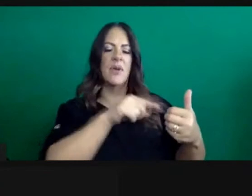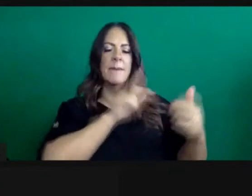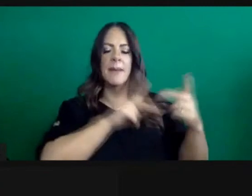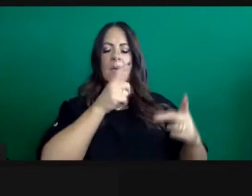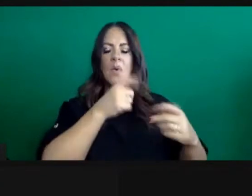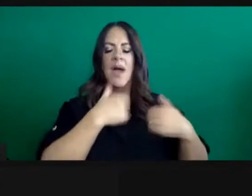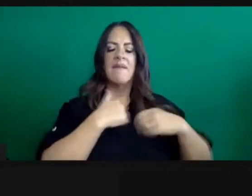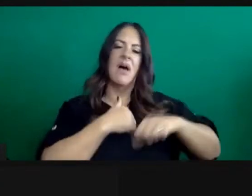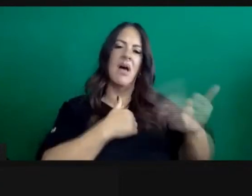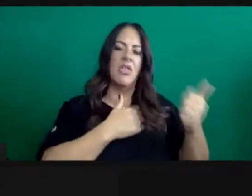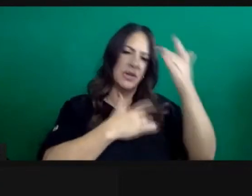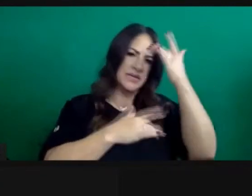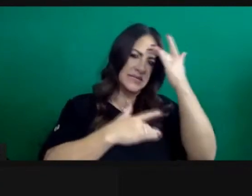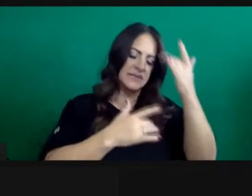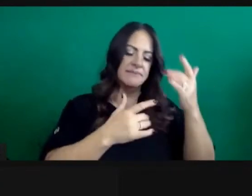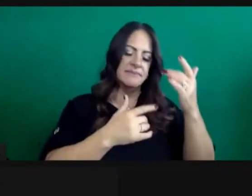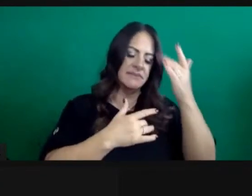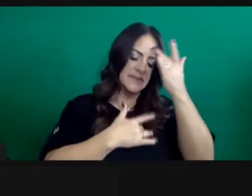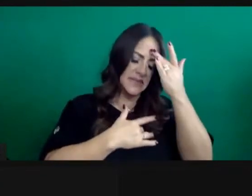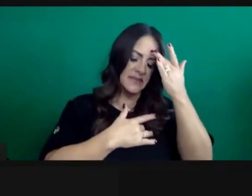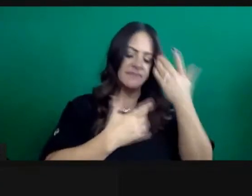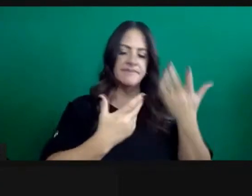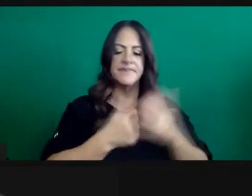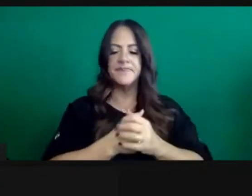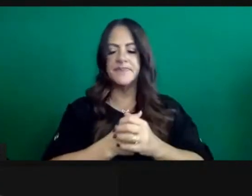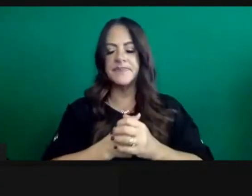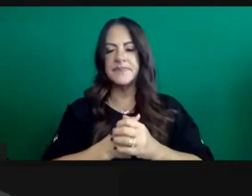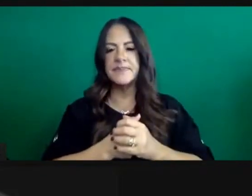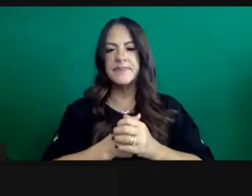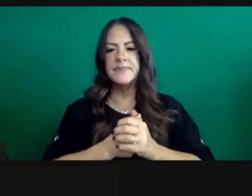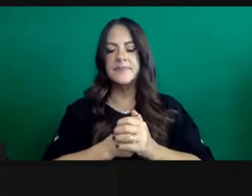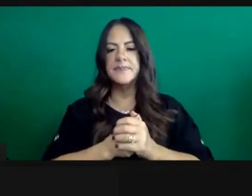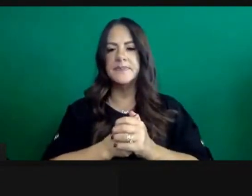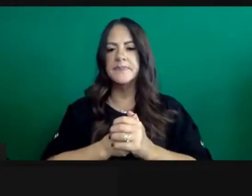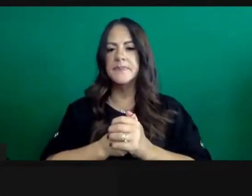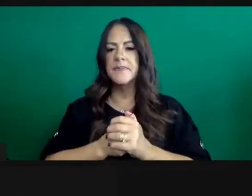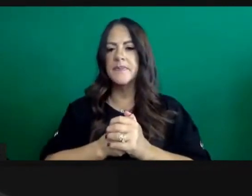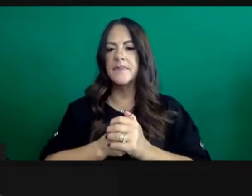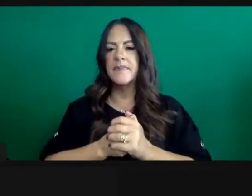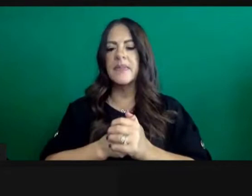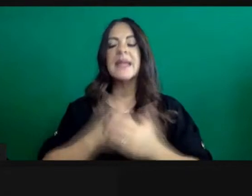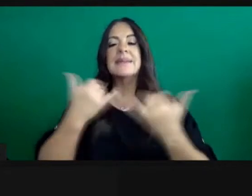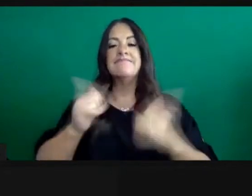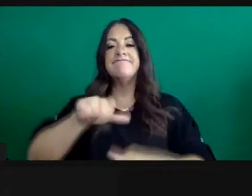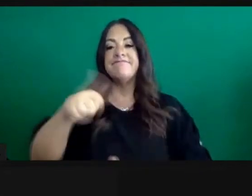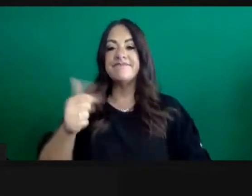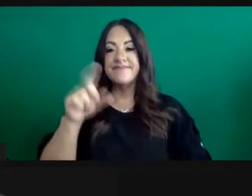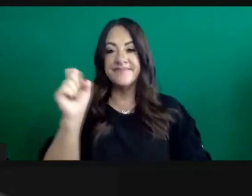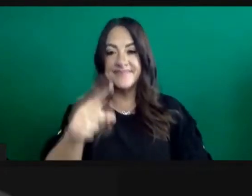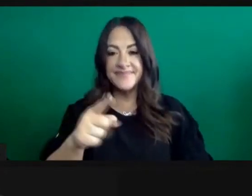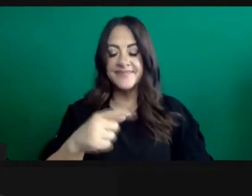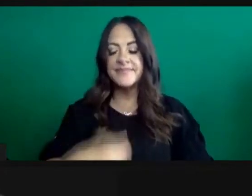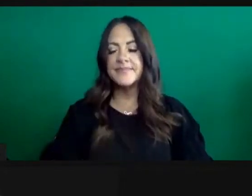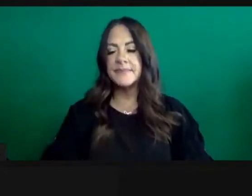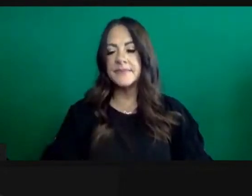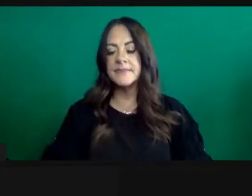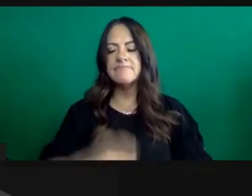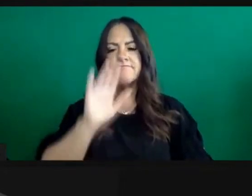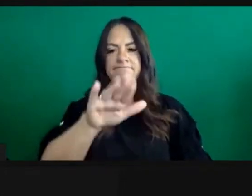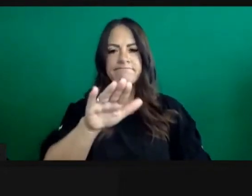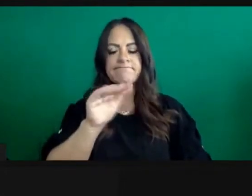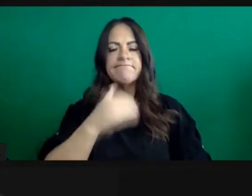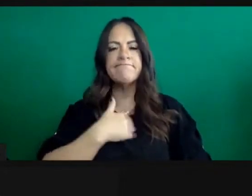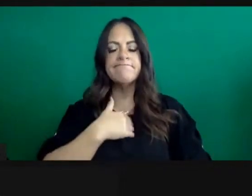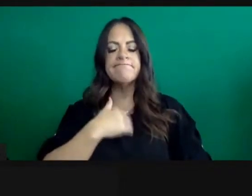Hi, Dr. Galley. for taking our questions and giving us this important information today. I wonder if it might be